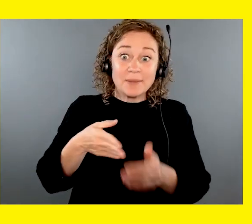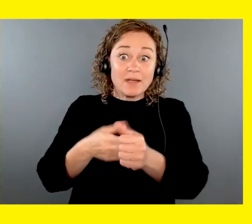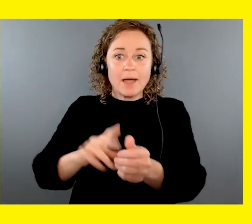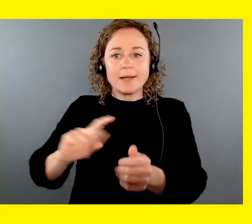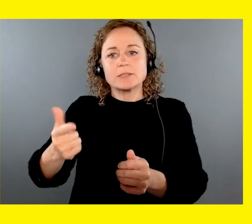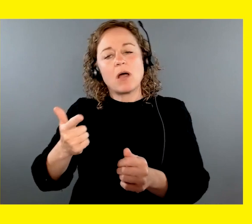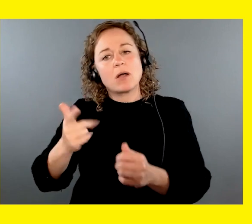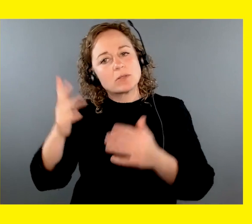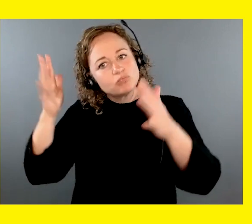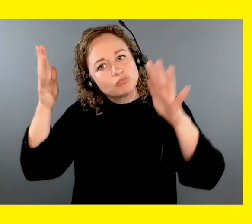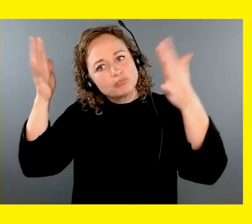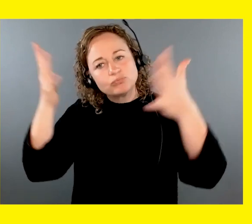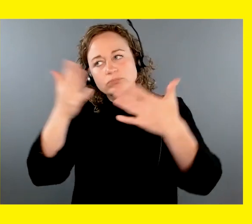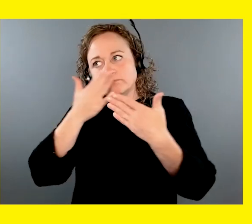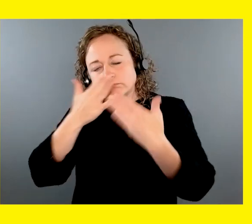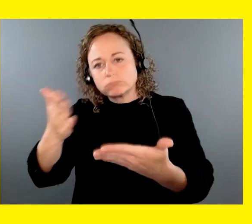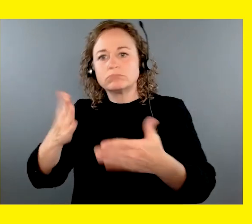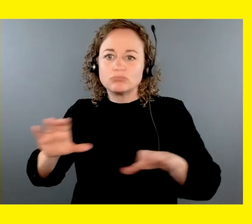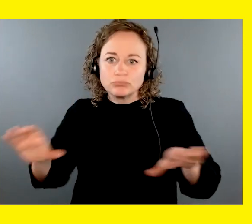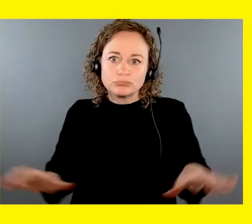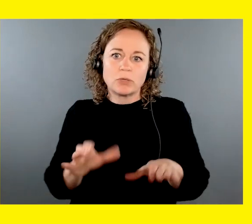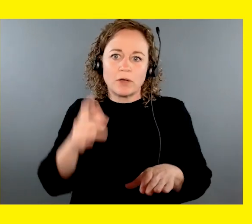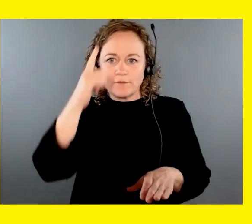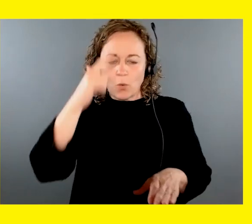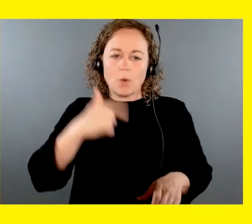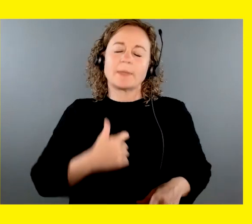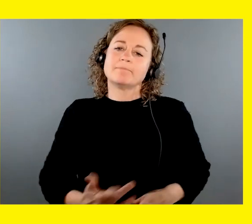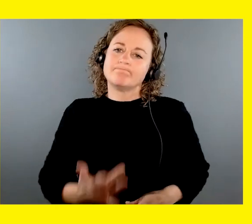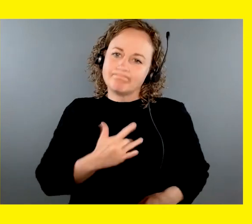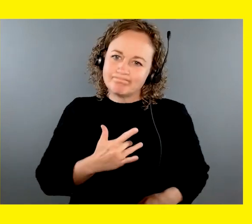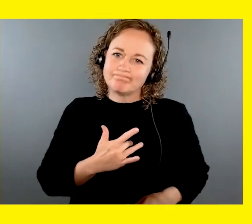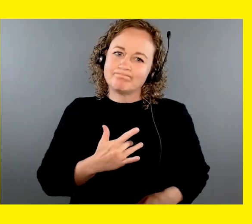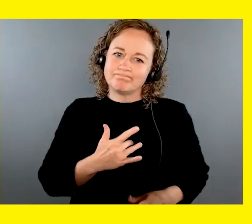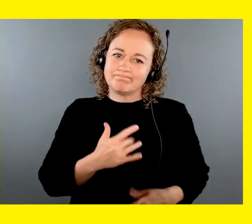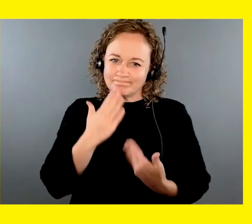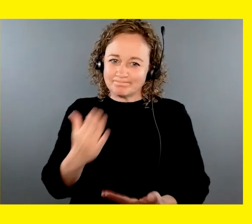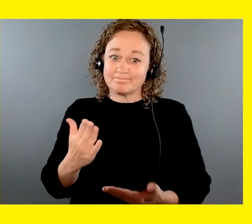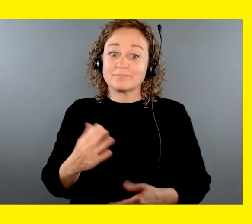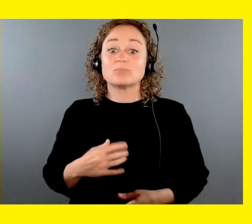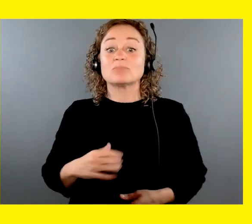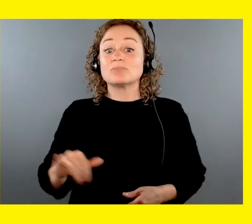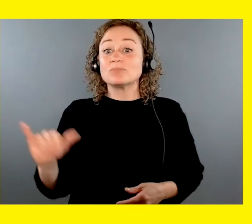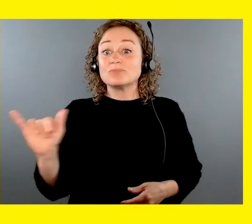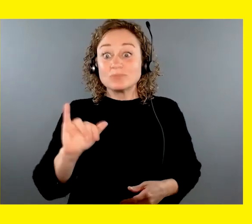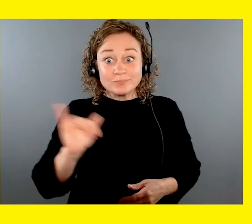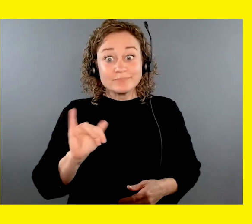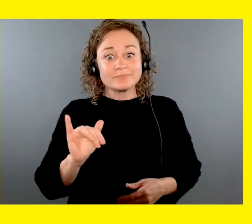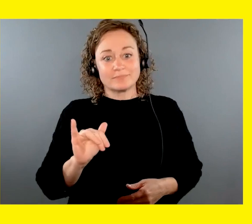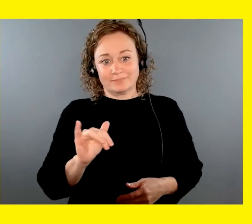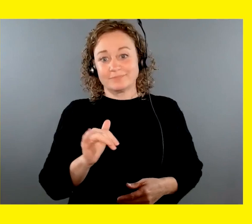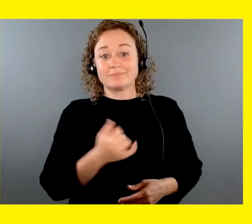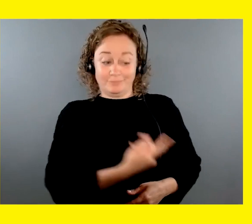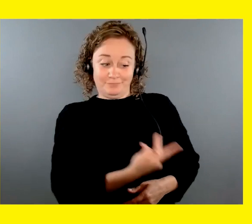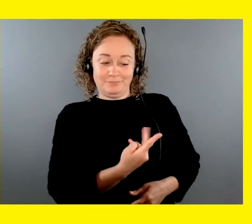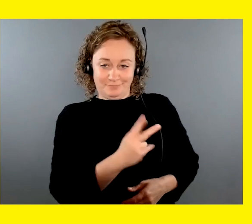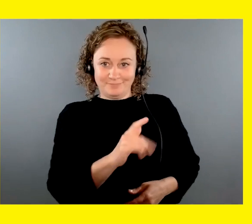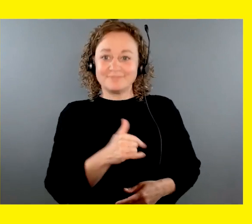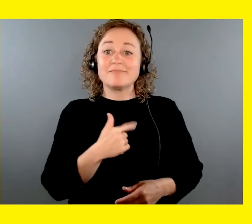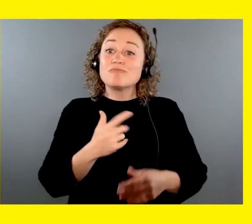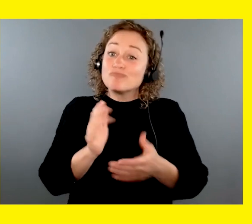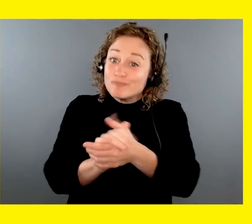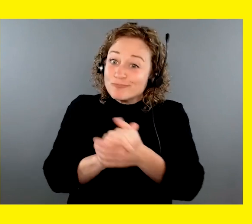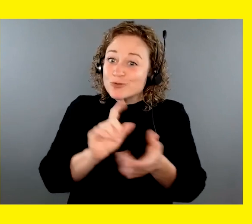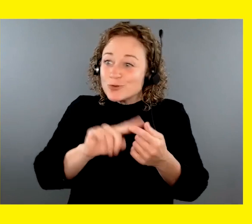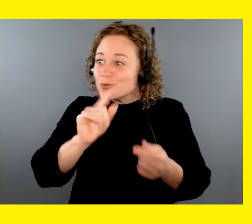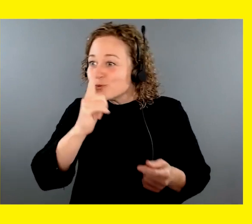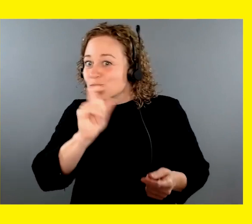everything you have done for me. Thank you from the bottom of my heart. And I'd like to give a huge shout out from Kelly and I to all the other graduates.